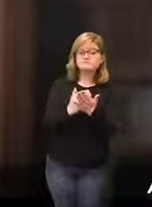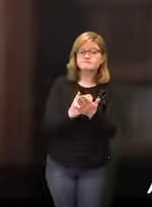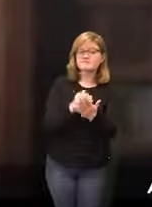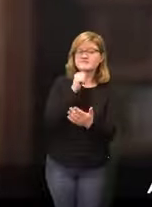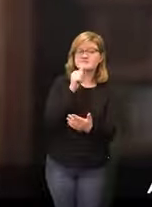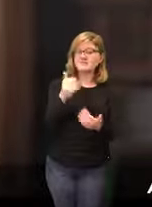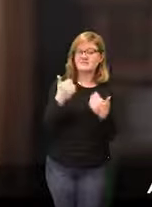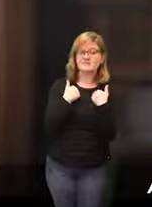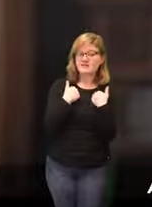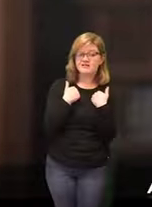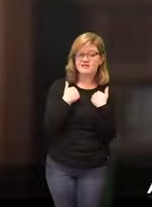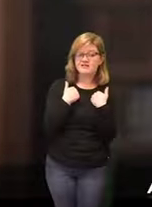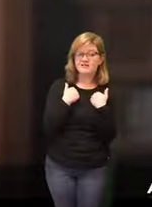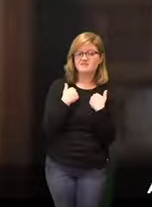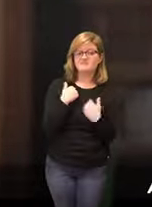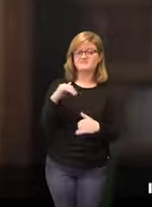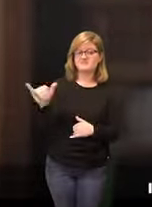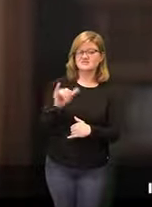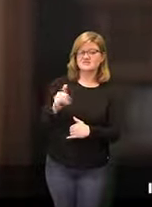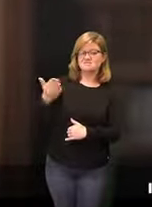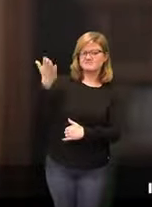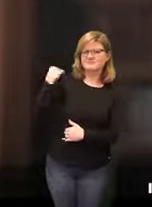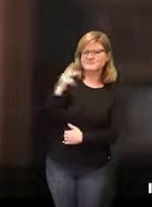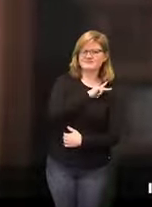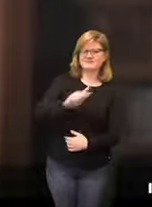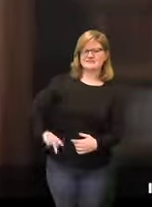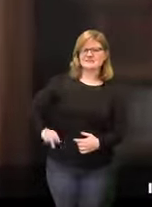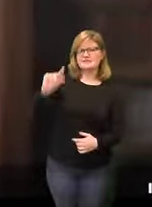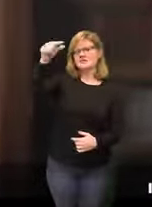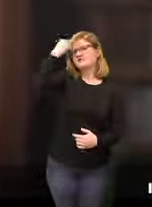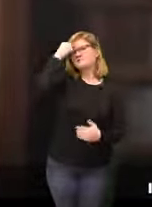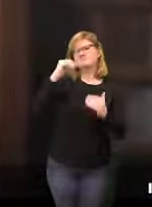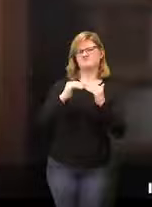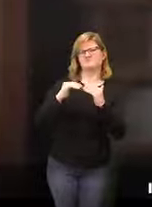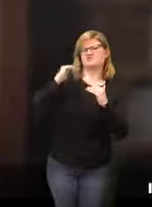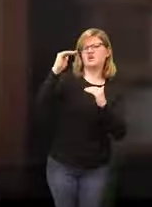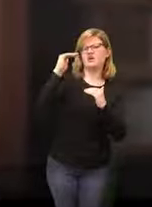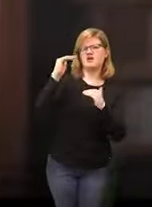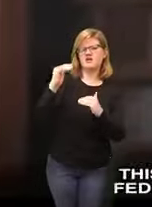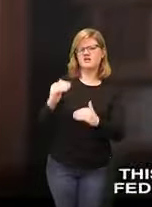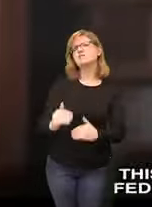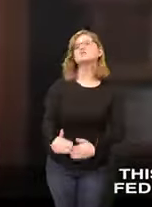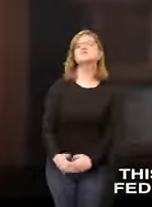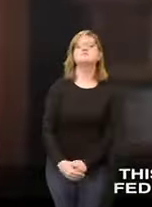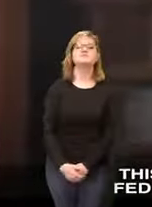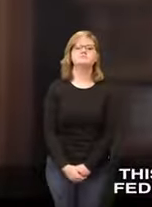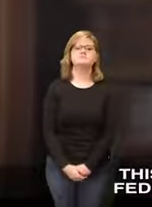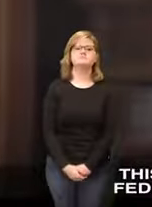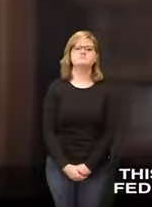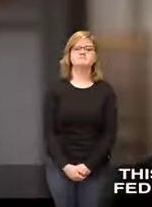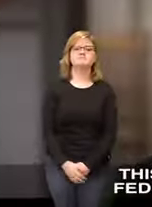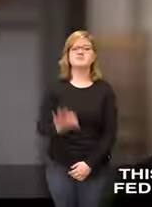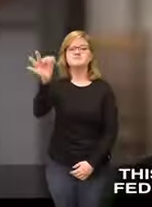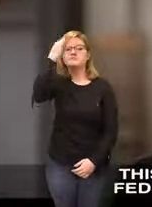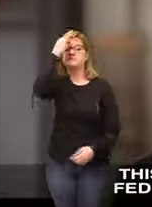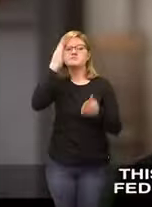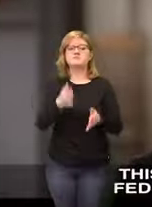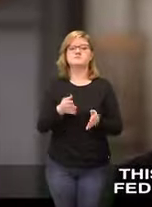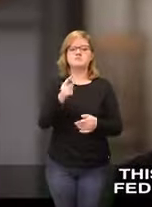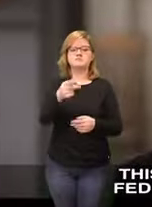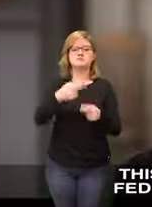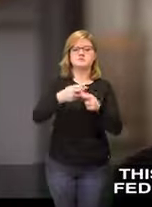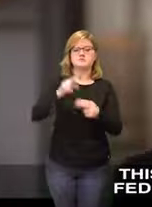we might as well just appoint ourselves a king and take lessons in the art of bowing low this objection is answered by